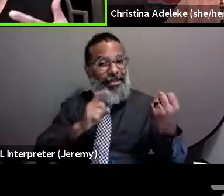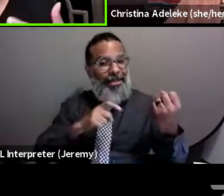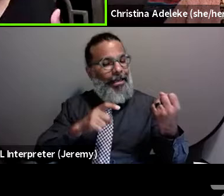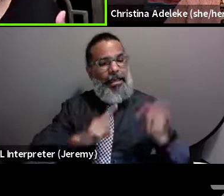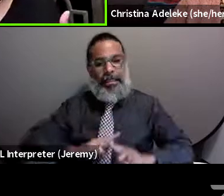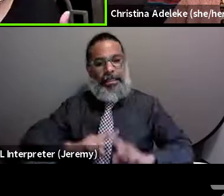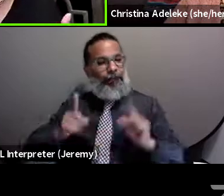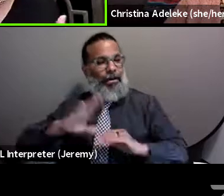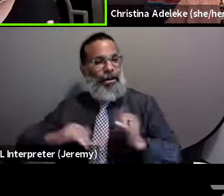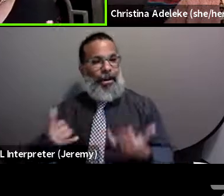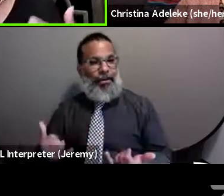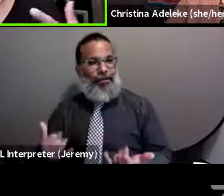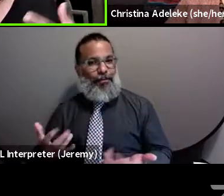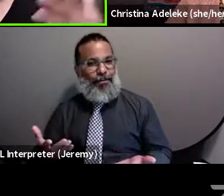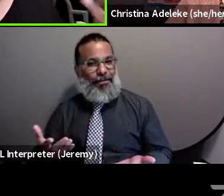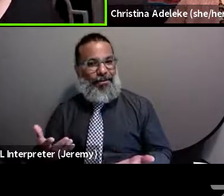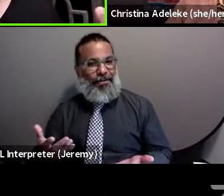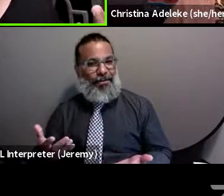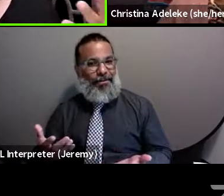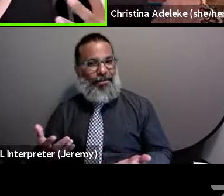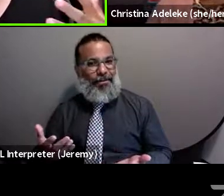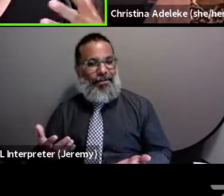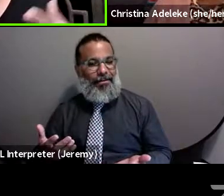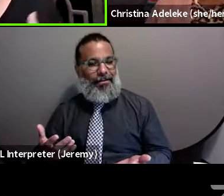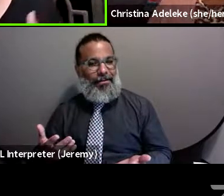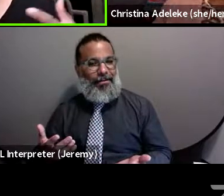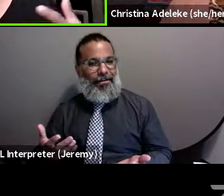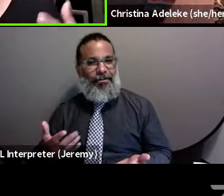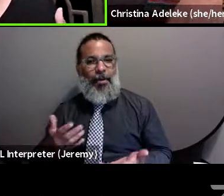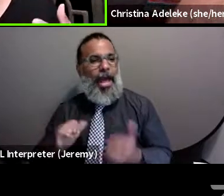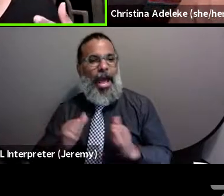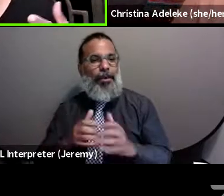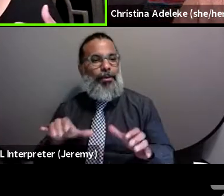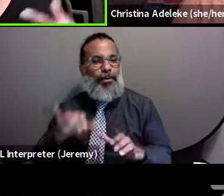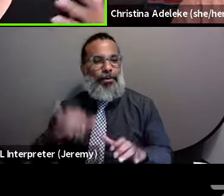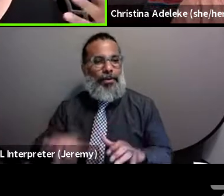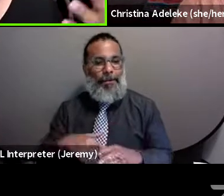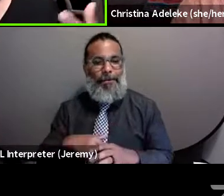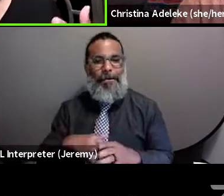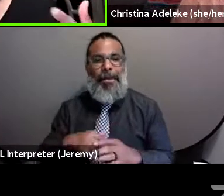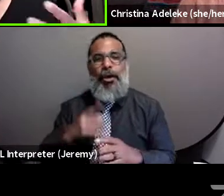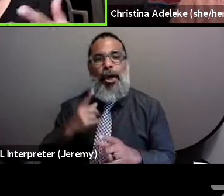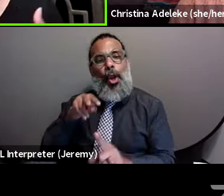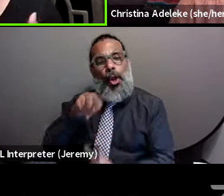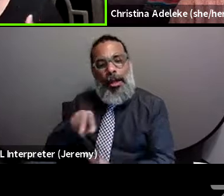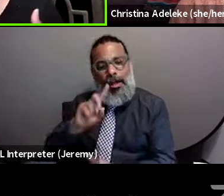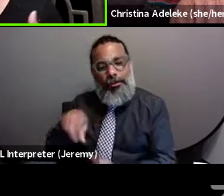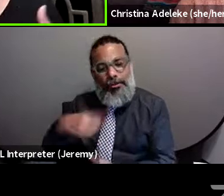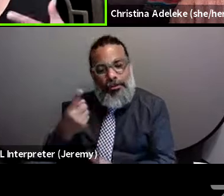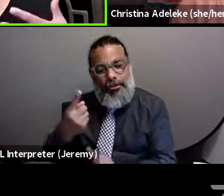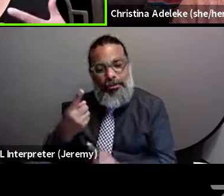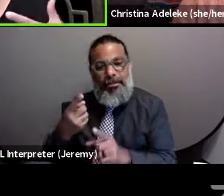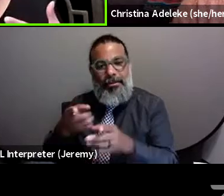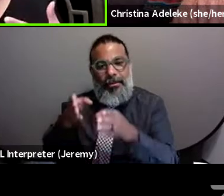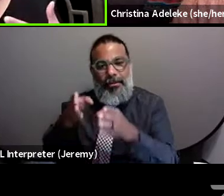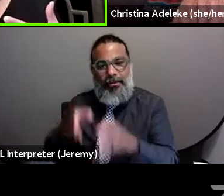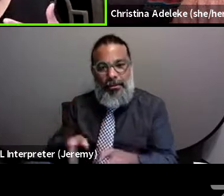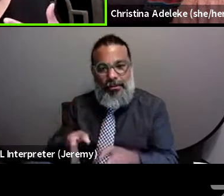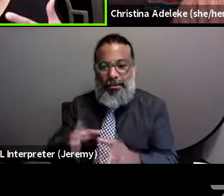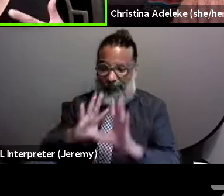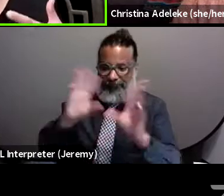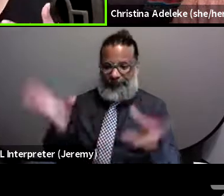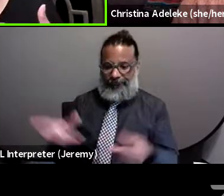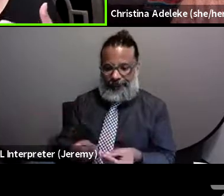how, how do we do that? Um, and I think that's where just looking at the person as a whole and not just by their